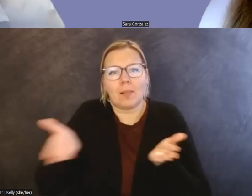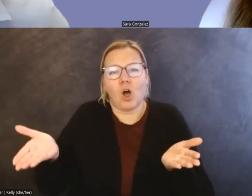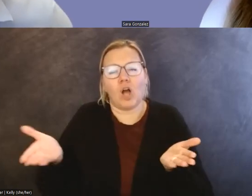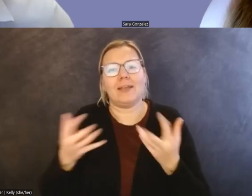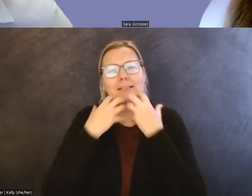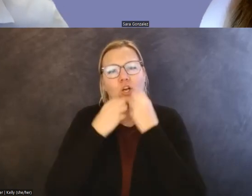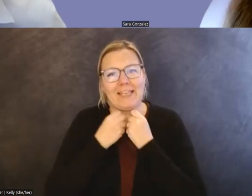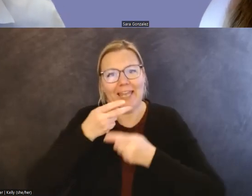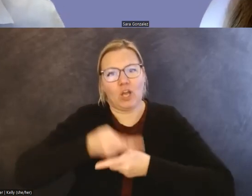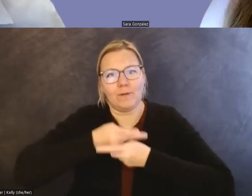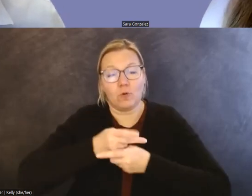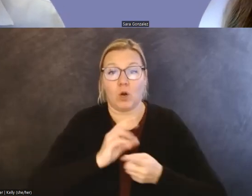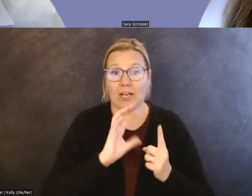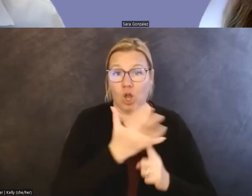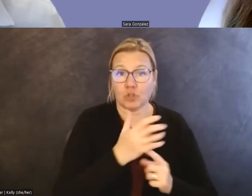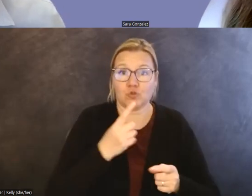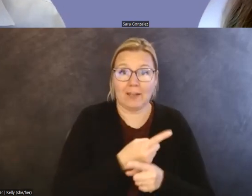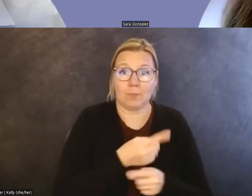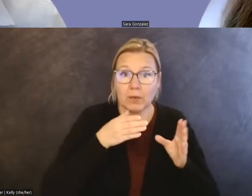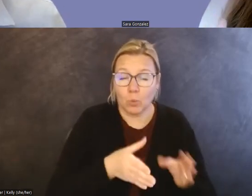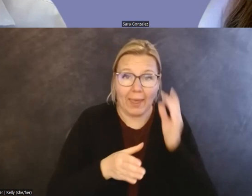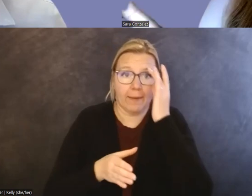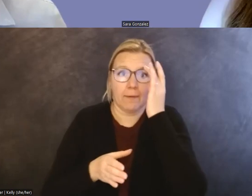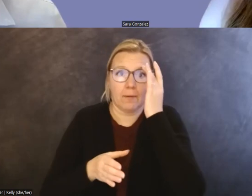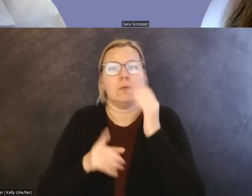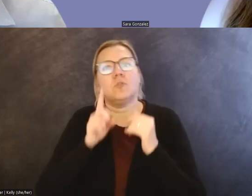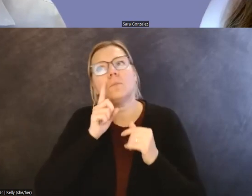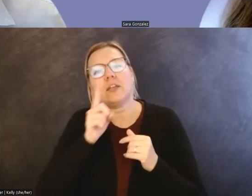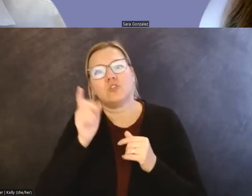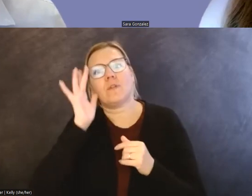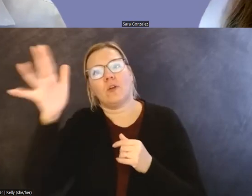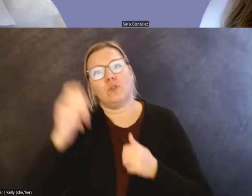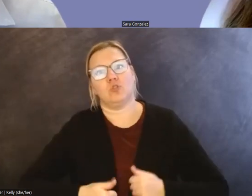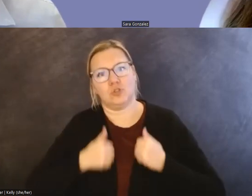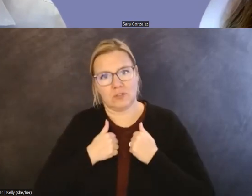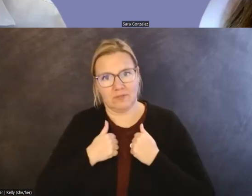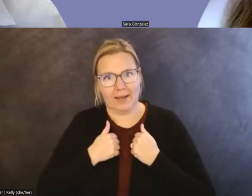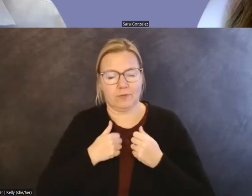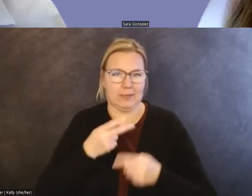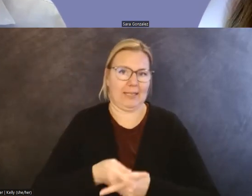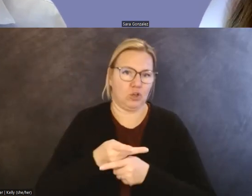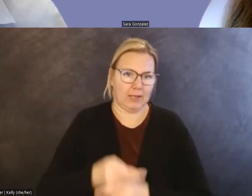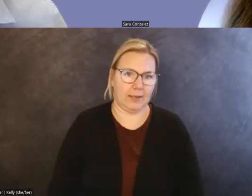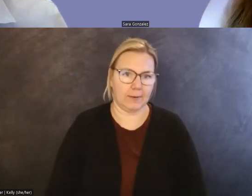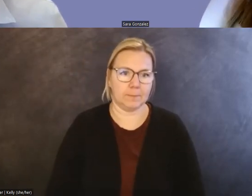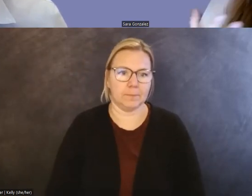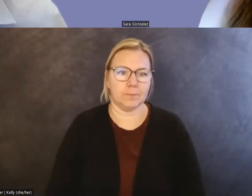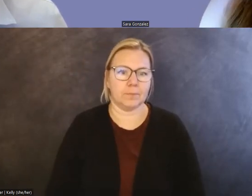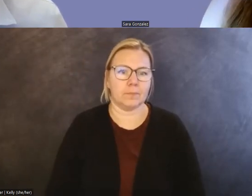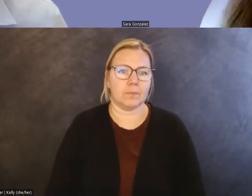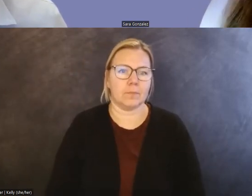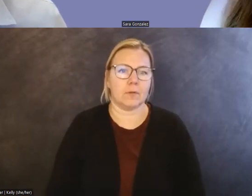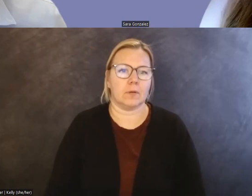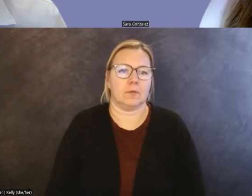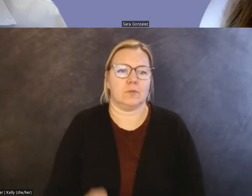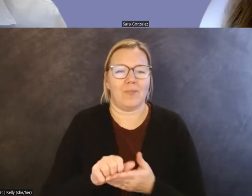both culturally appropriate ways and ways that ensure their future kind of survival and caretaking. So that's kind of a little